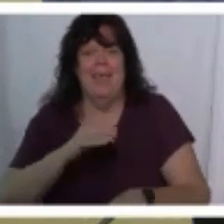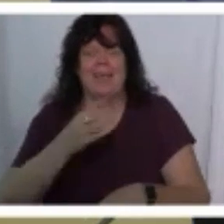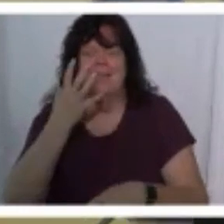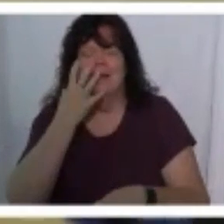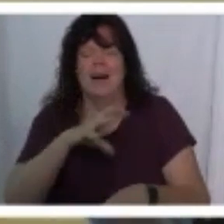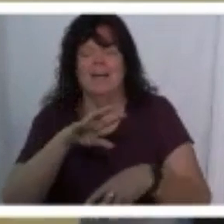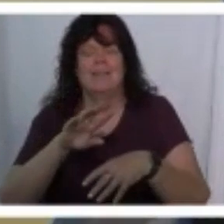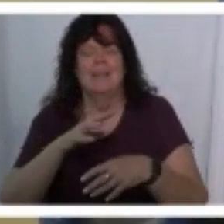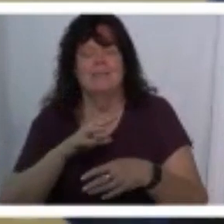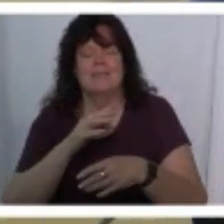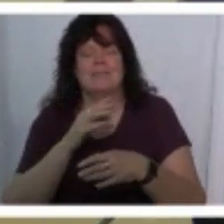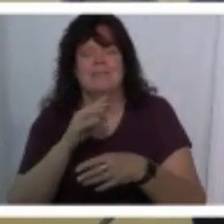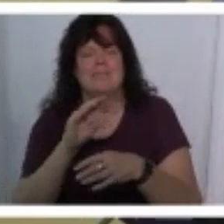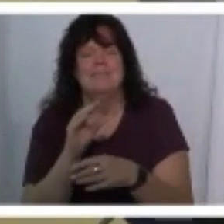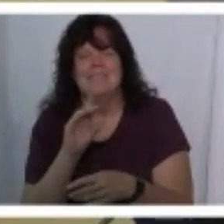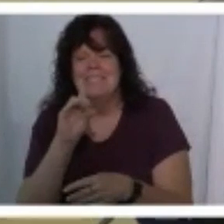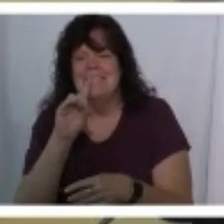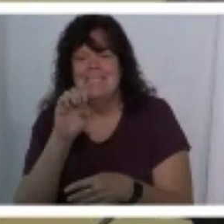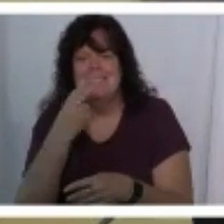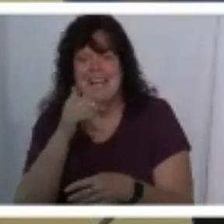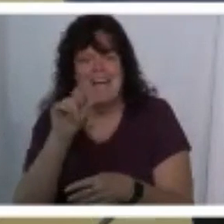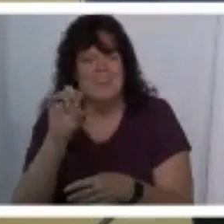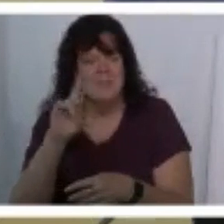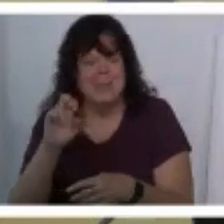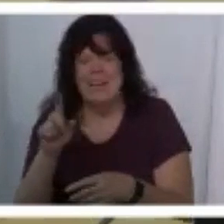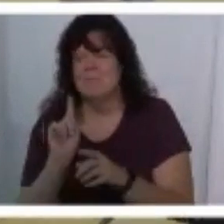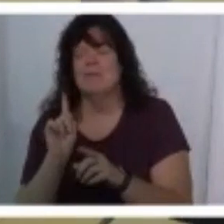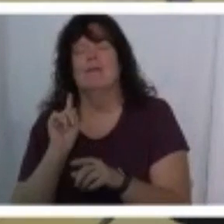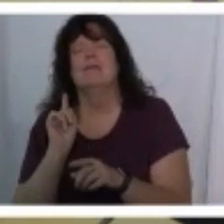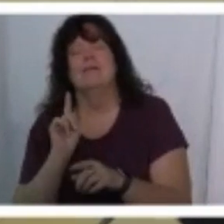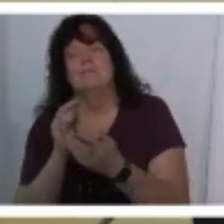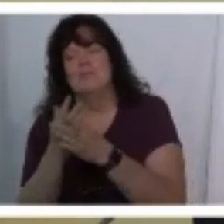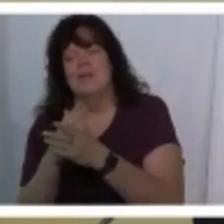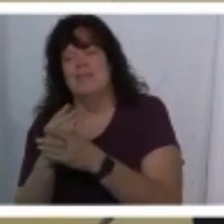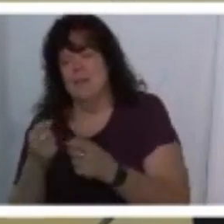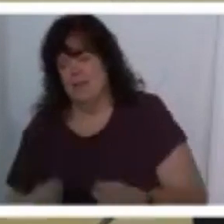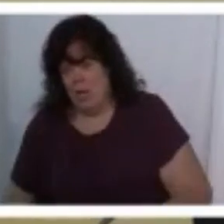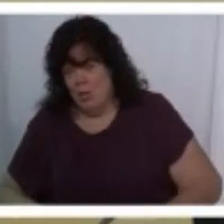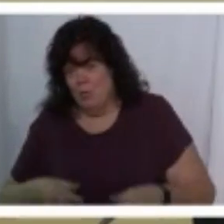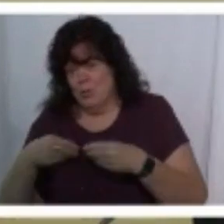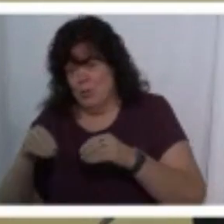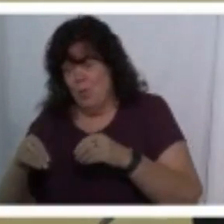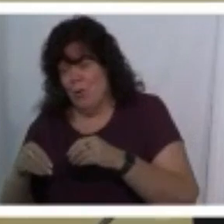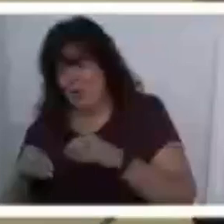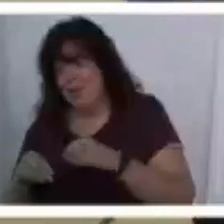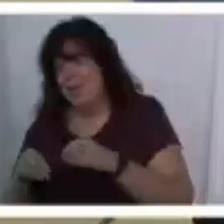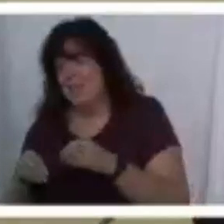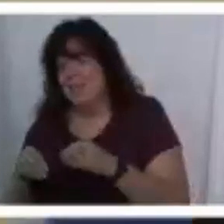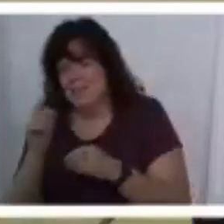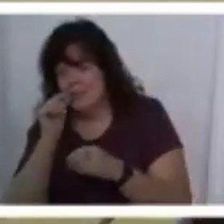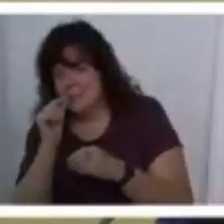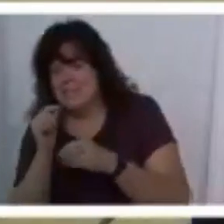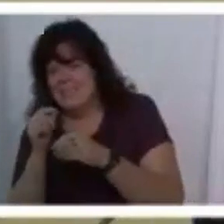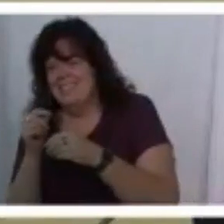and was dehydrated and i was back there and then between pulse underwear store and the cannabis water stand i